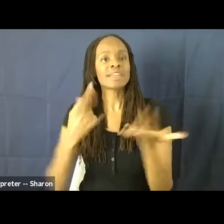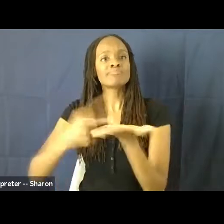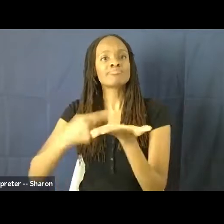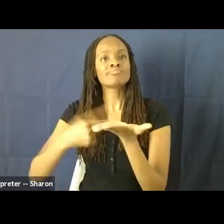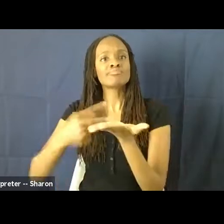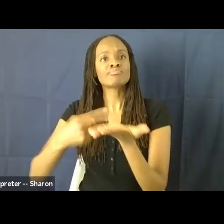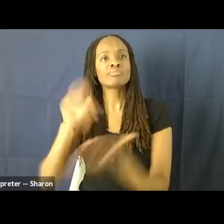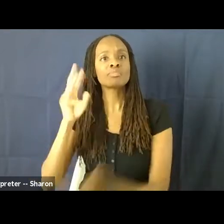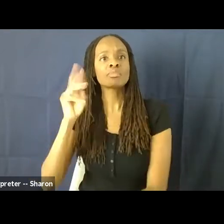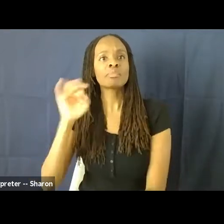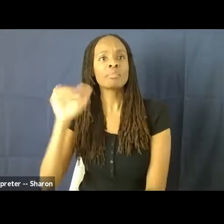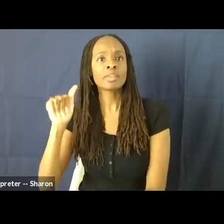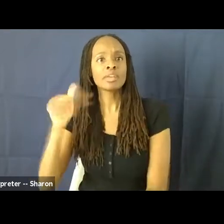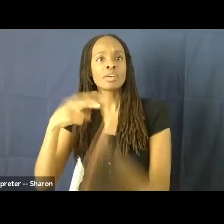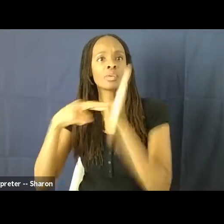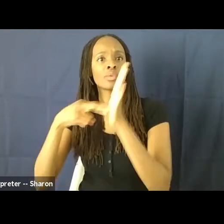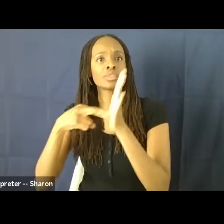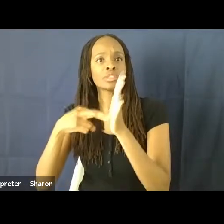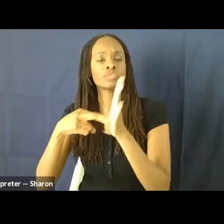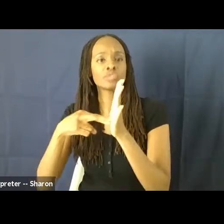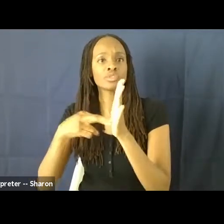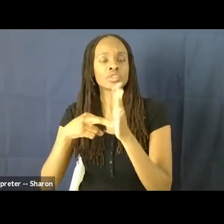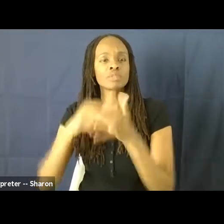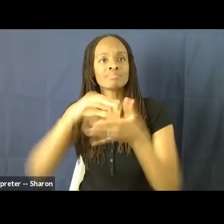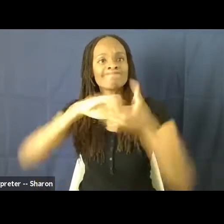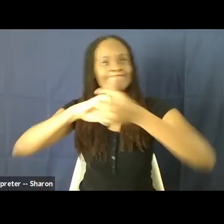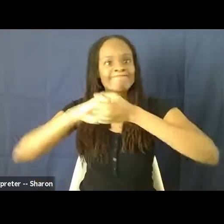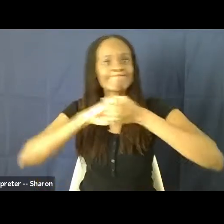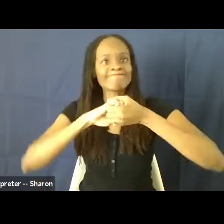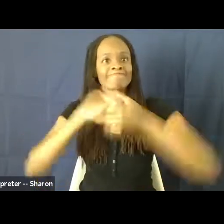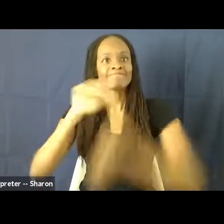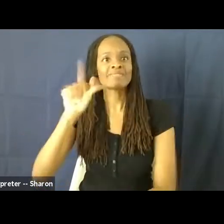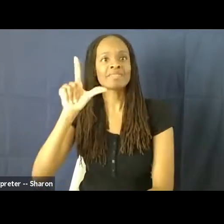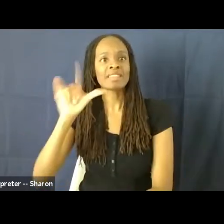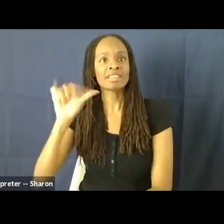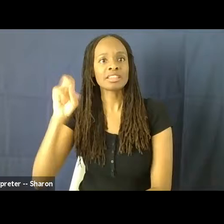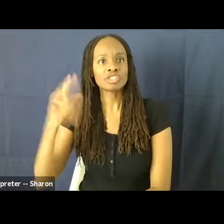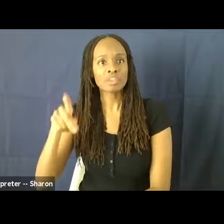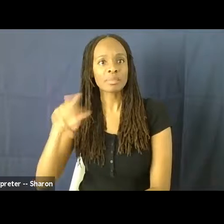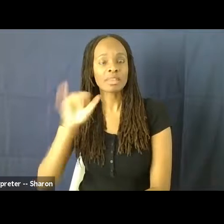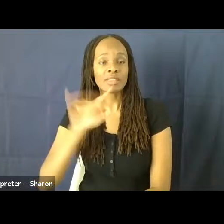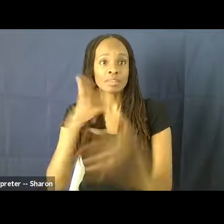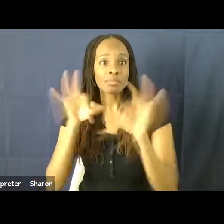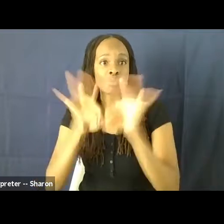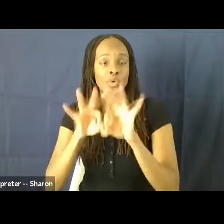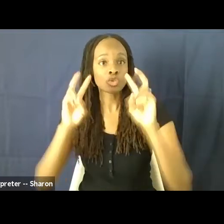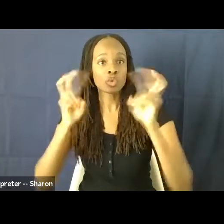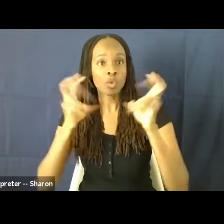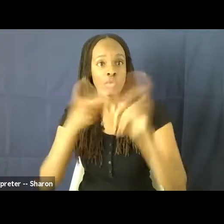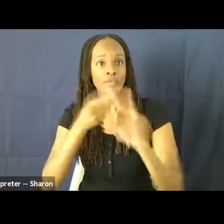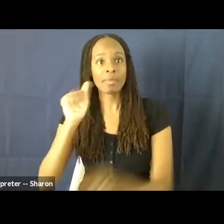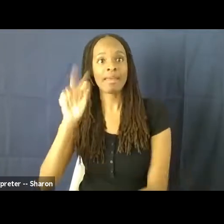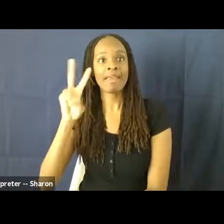allyship, and social justice. And allyship is an action. And to quote Ava DuVernay, she said,